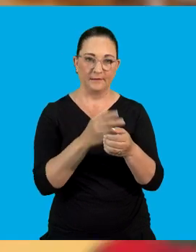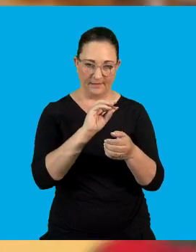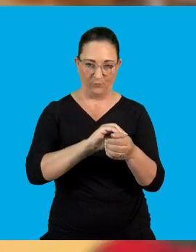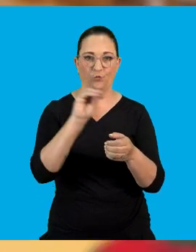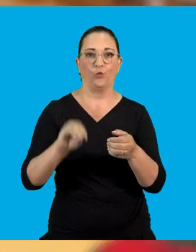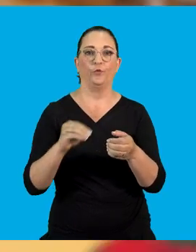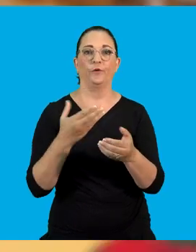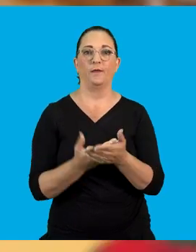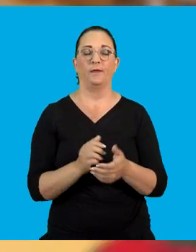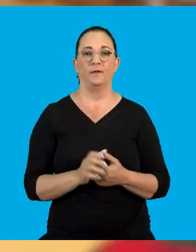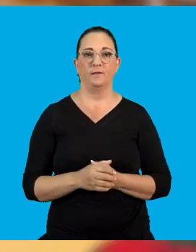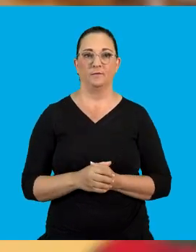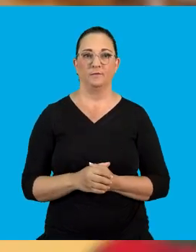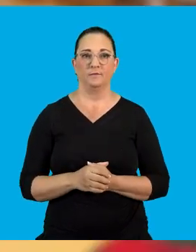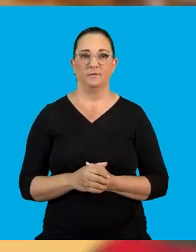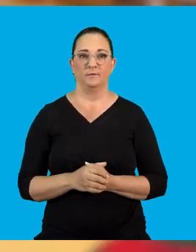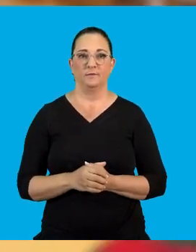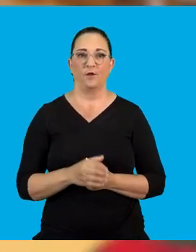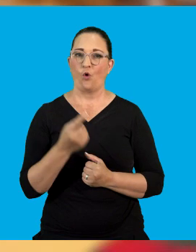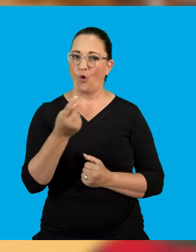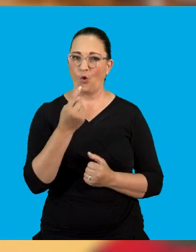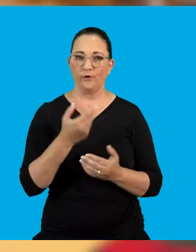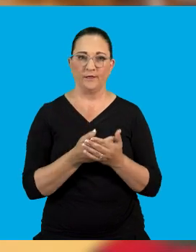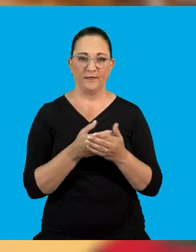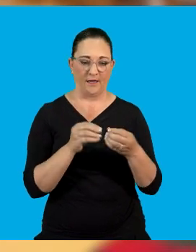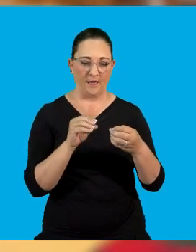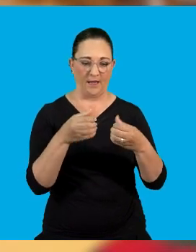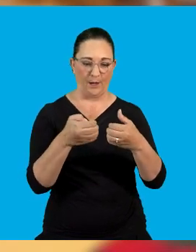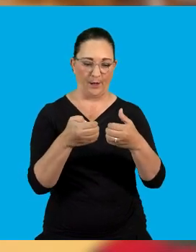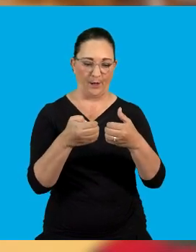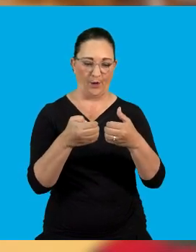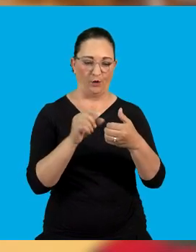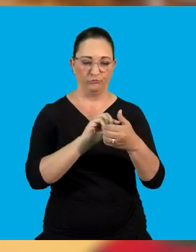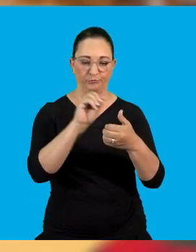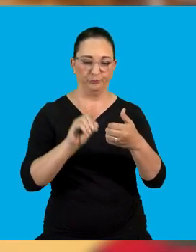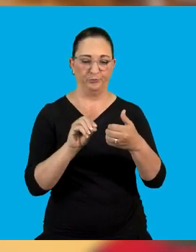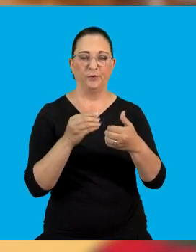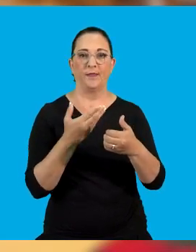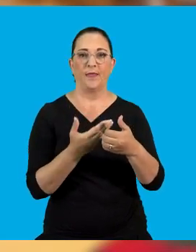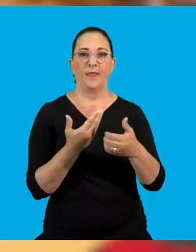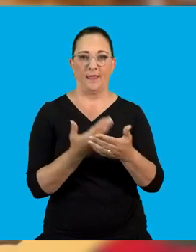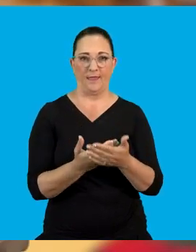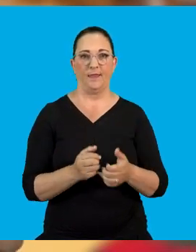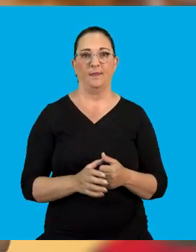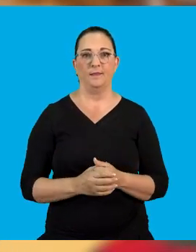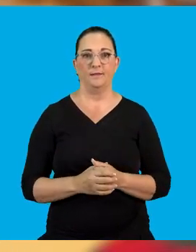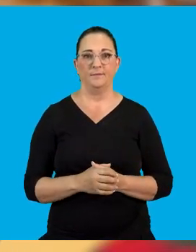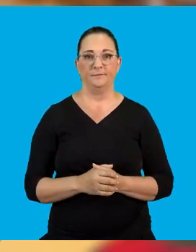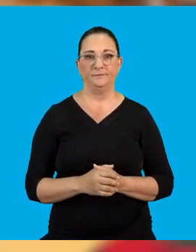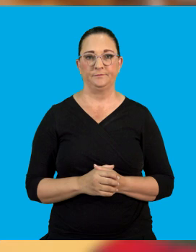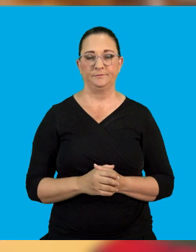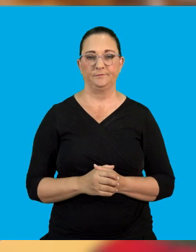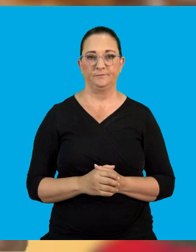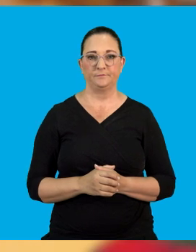for the electrons to be transferred. They just need to be close to each other for the electrons to also transfer from one object